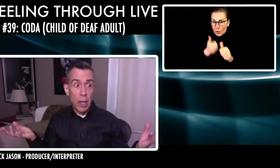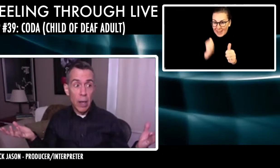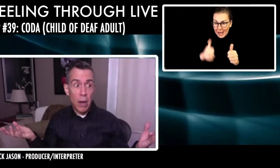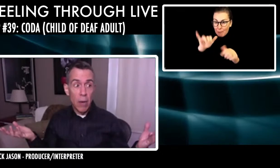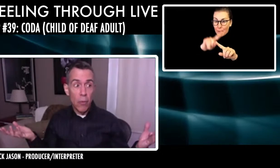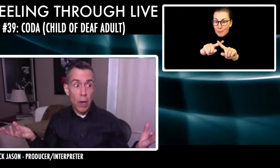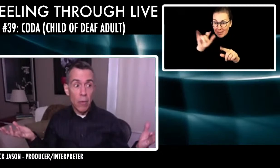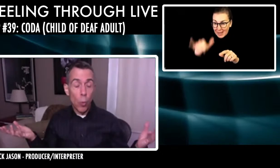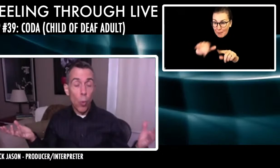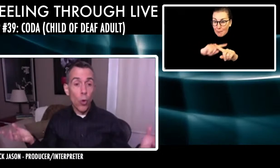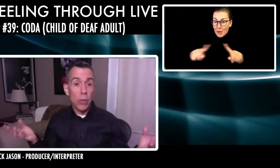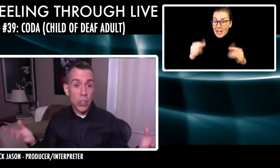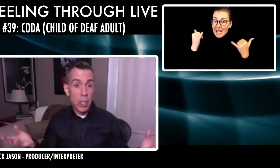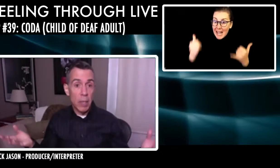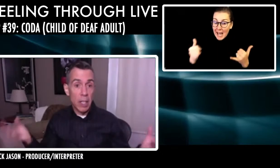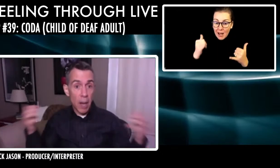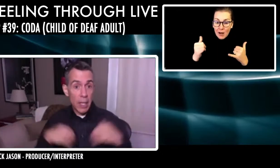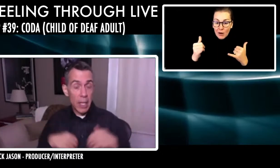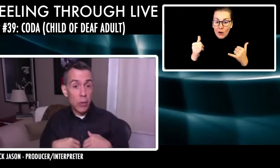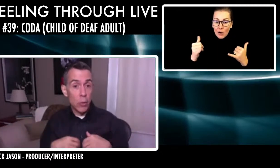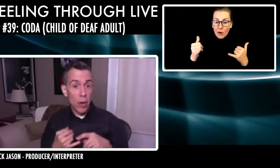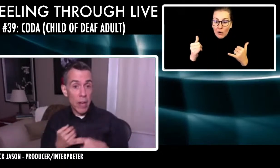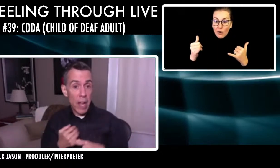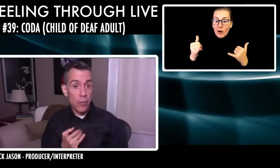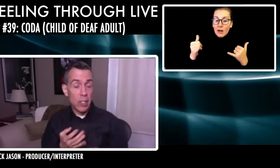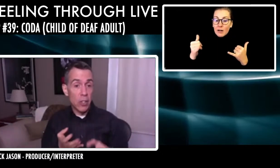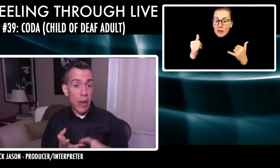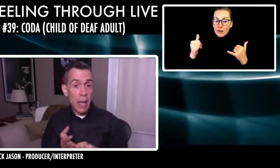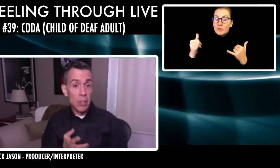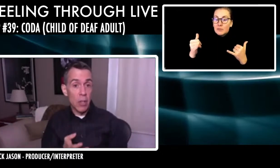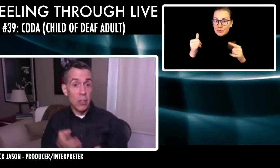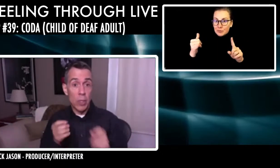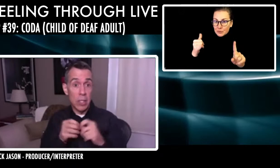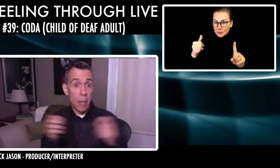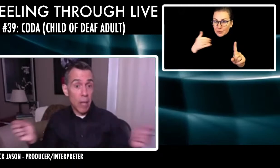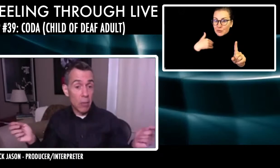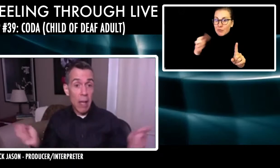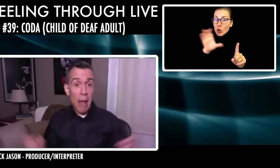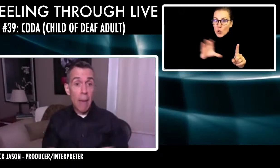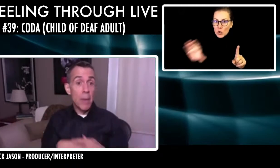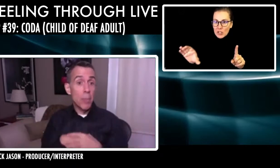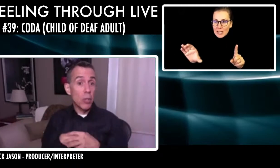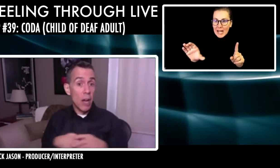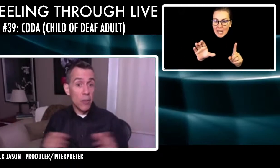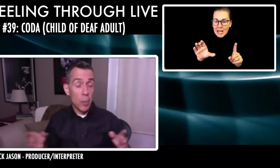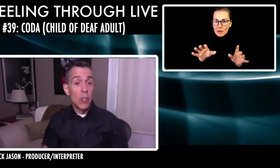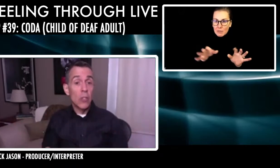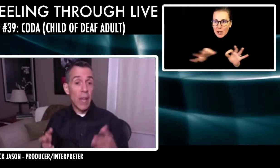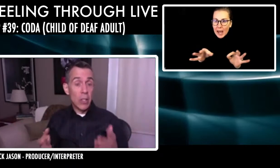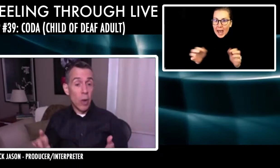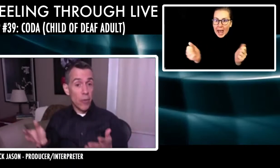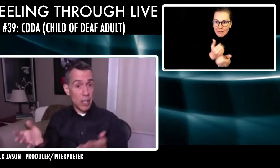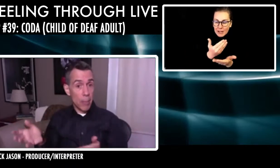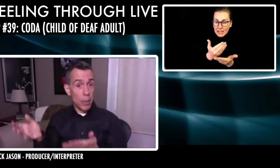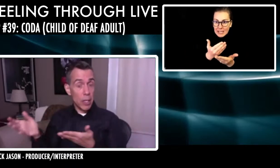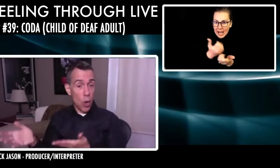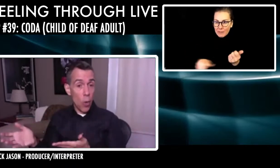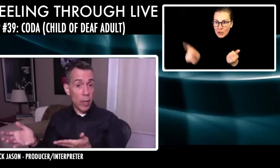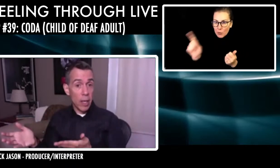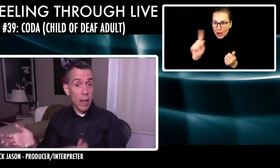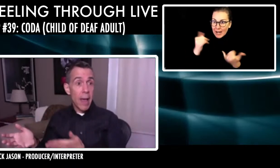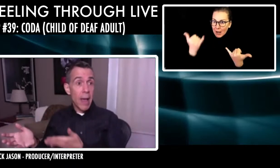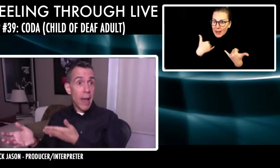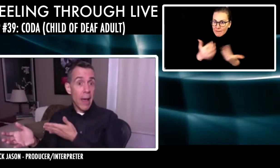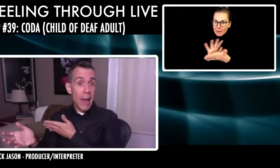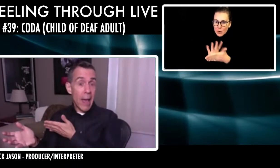know, of world cinema coming in through our Netflix and our Amazons with subtitles and people are comfortable. So that's why, for example, in